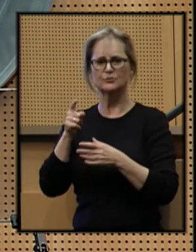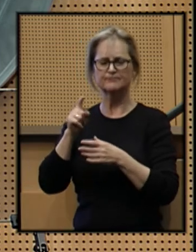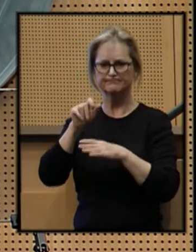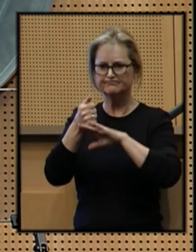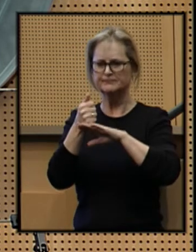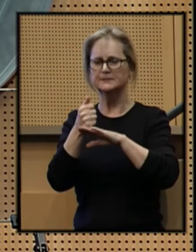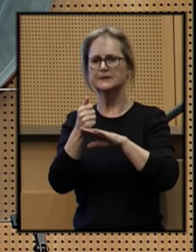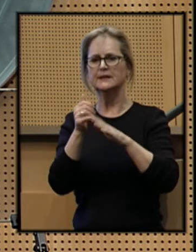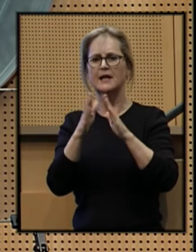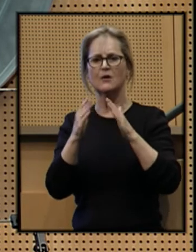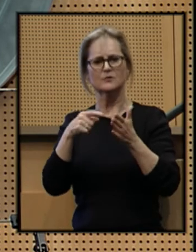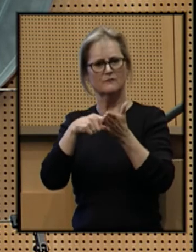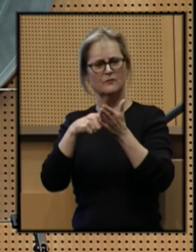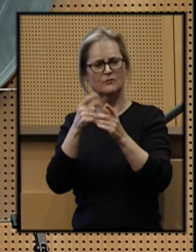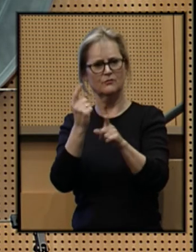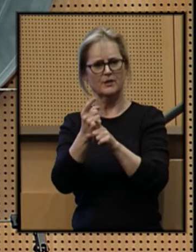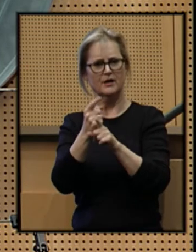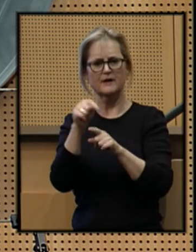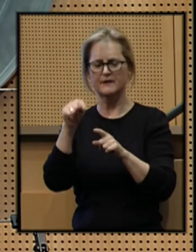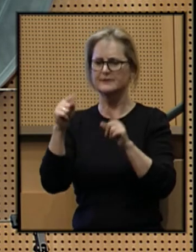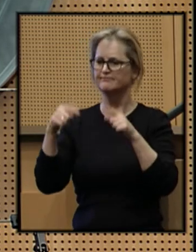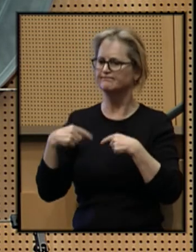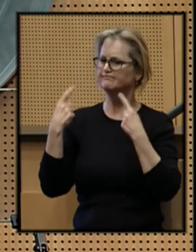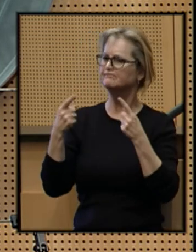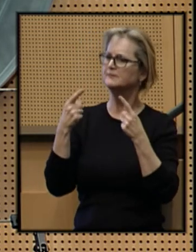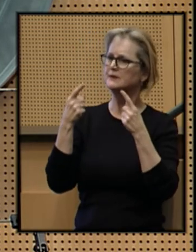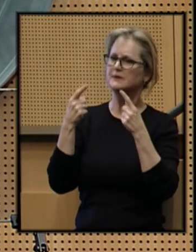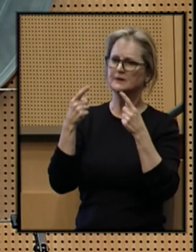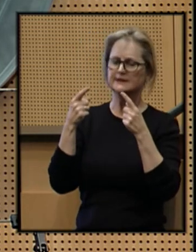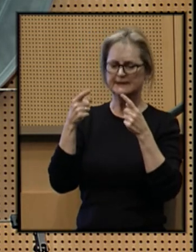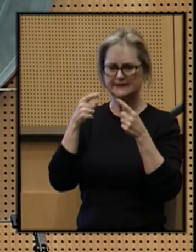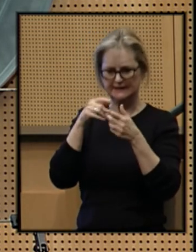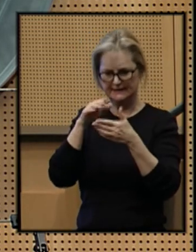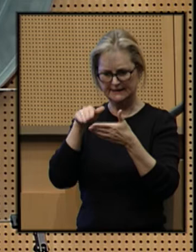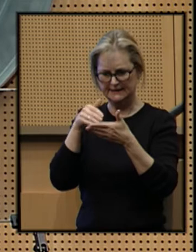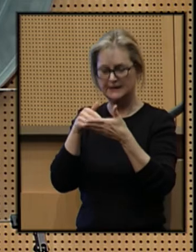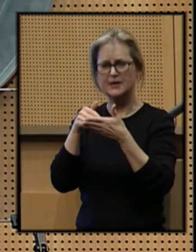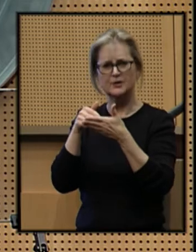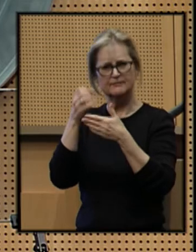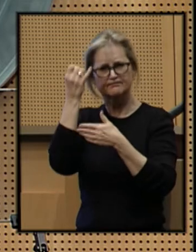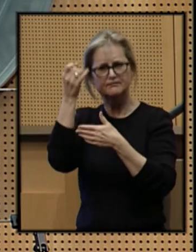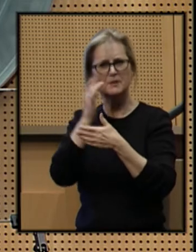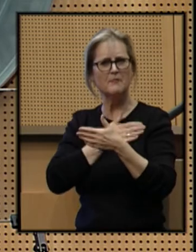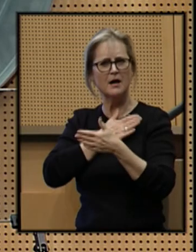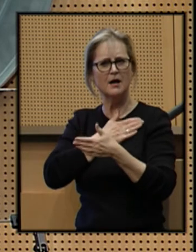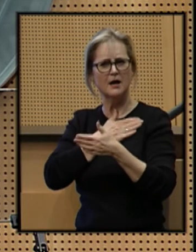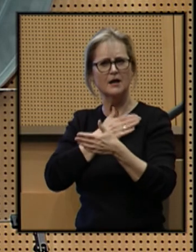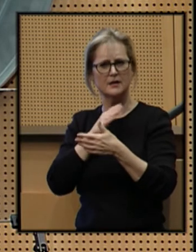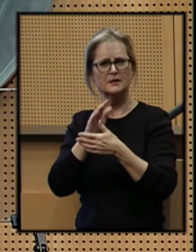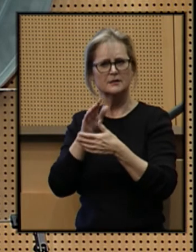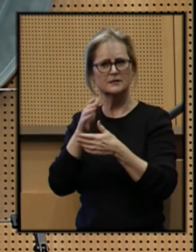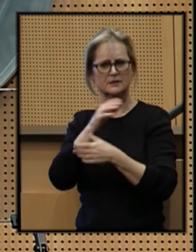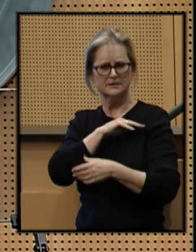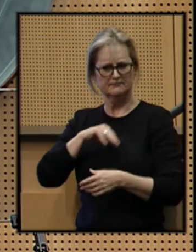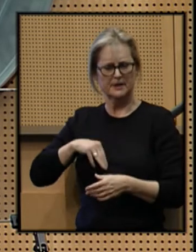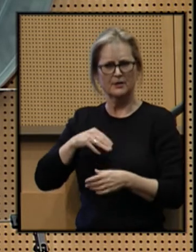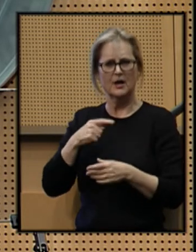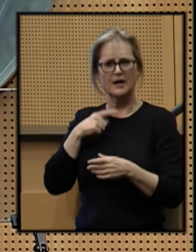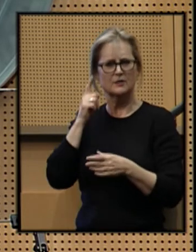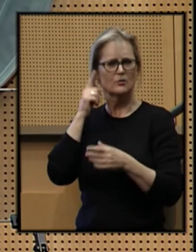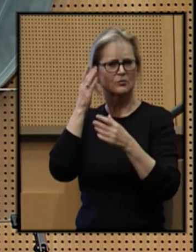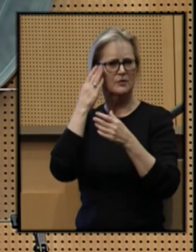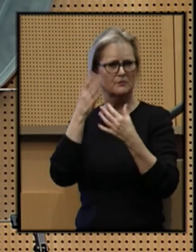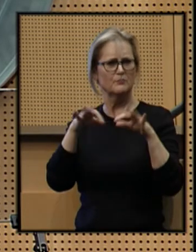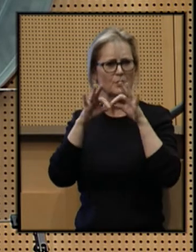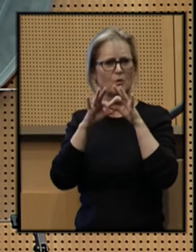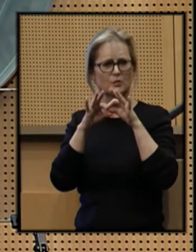affordability right. This has been a centerpiece of my administration. And I know it is an important issue to the Council